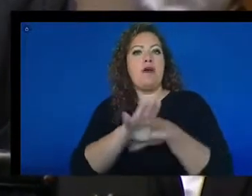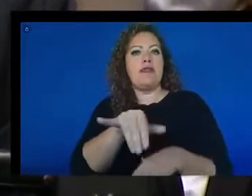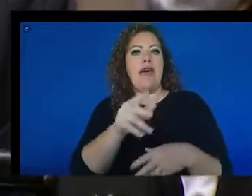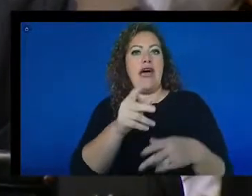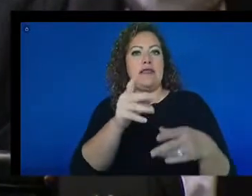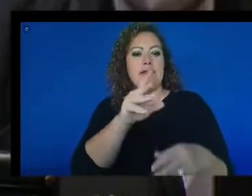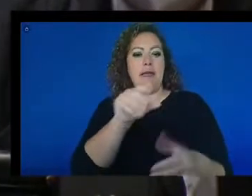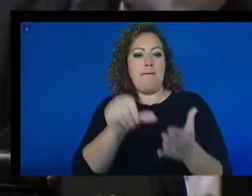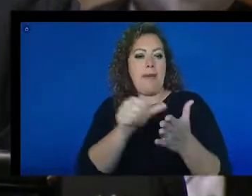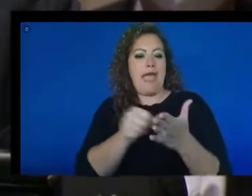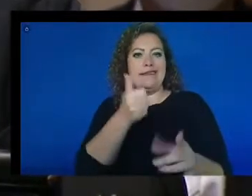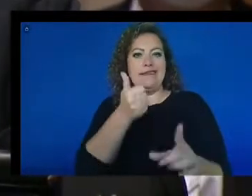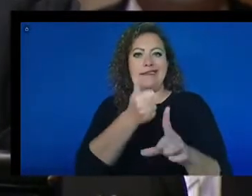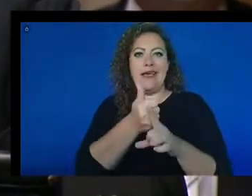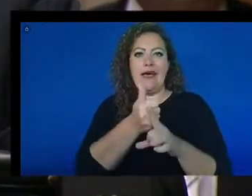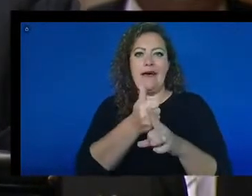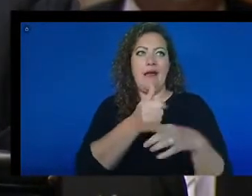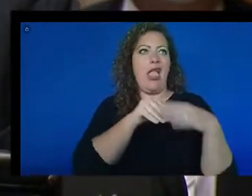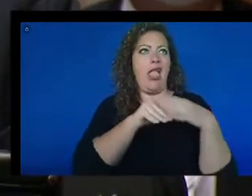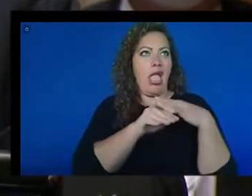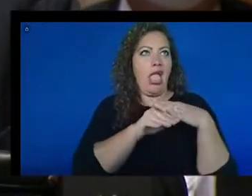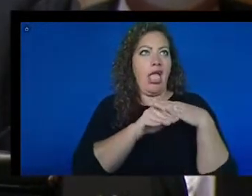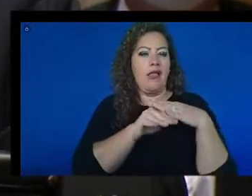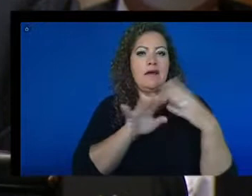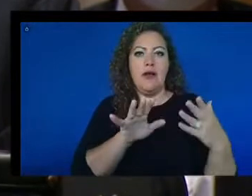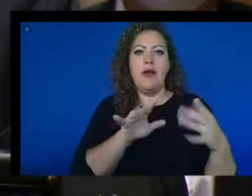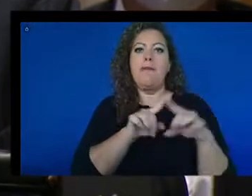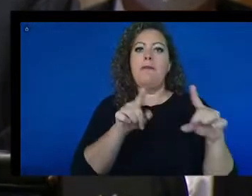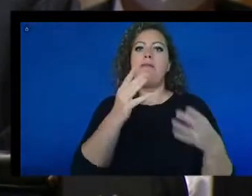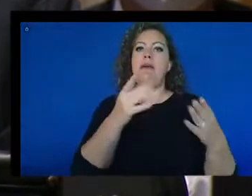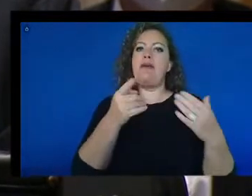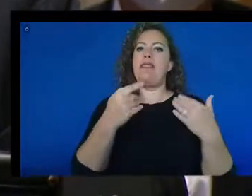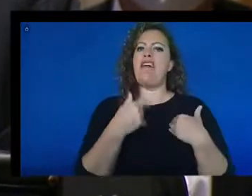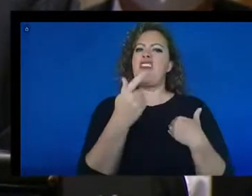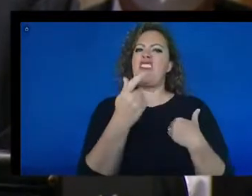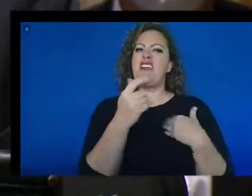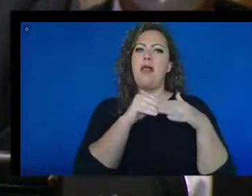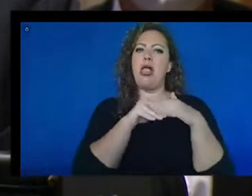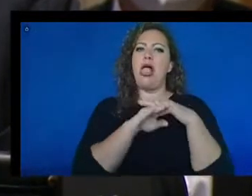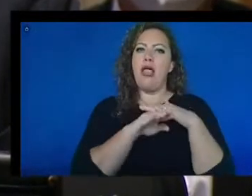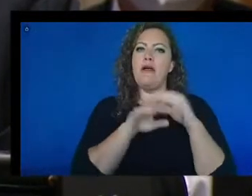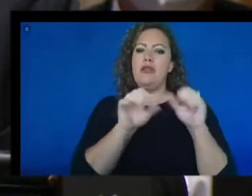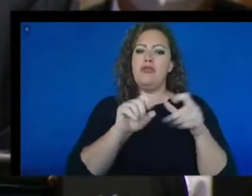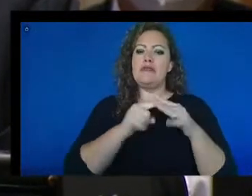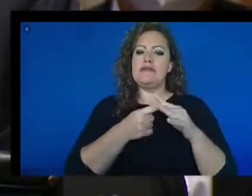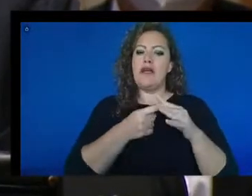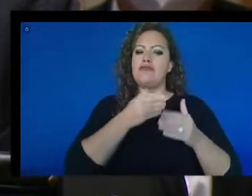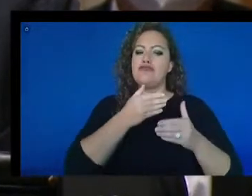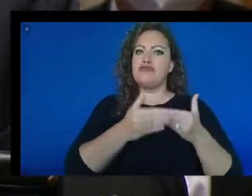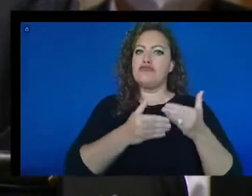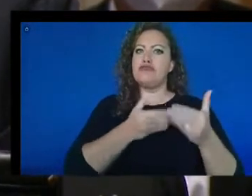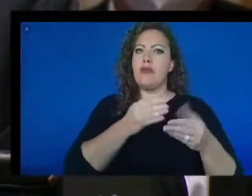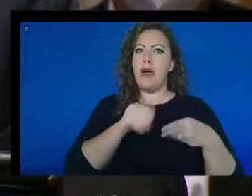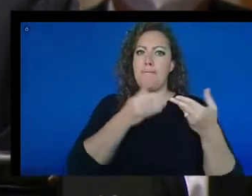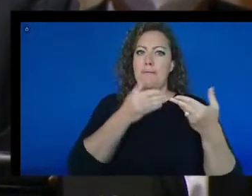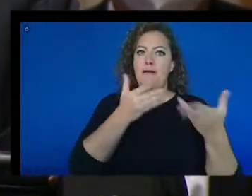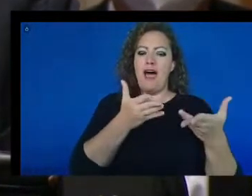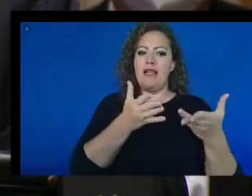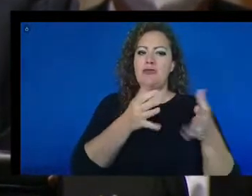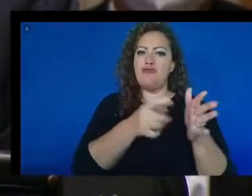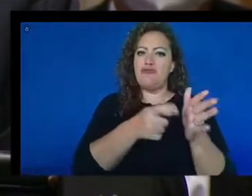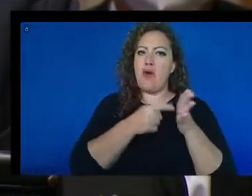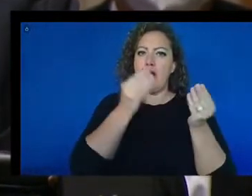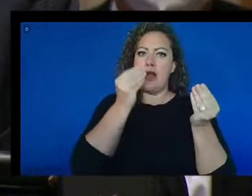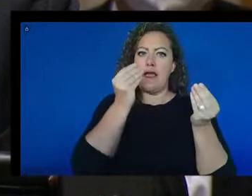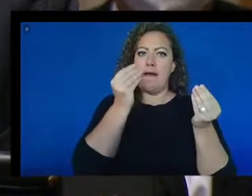It's to the point where there is a little bit of accessibility built in. So you can go through the process of actually providing essential information to get to the